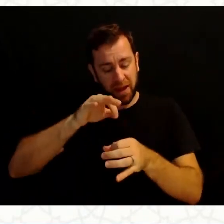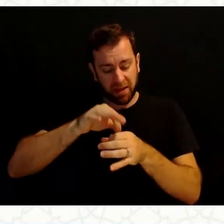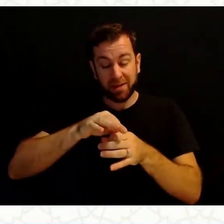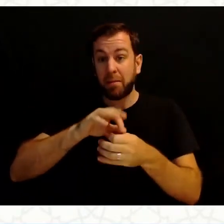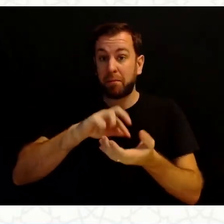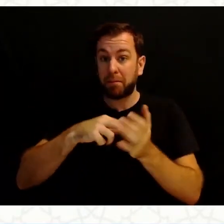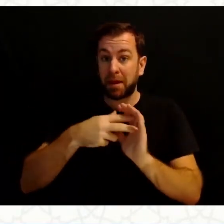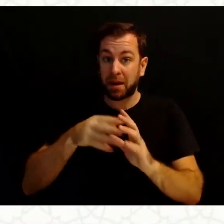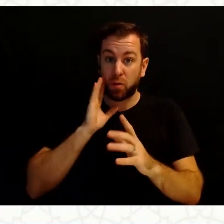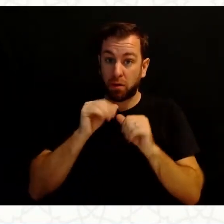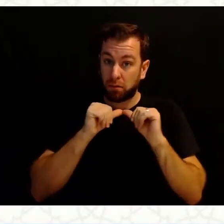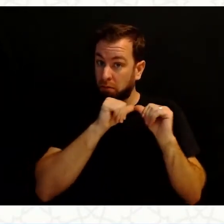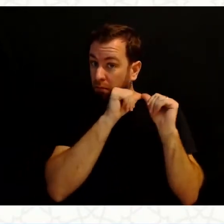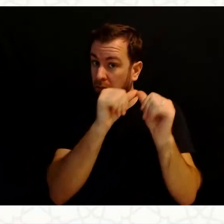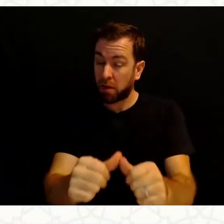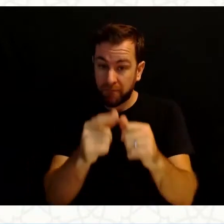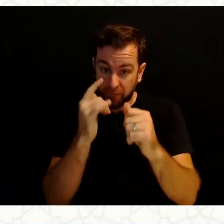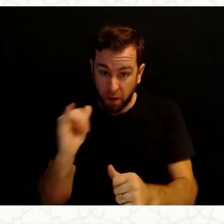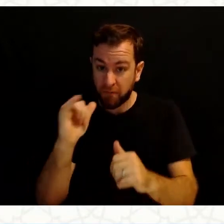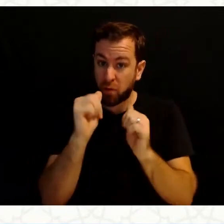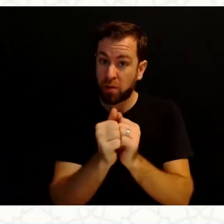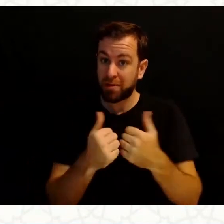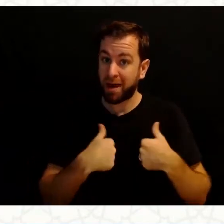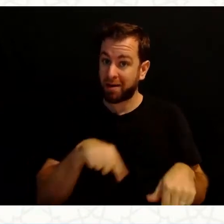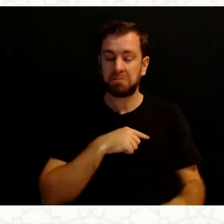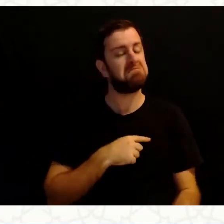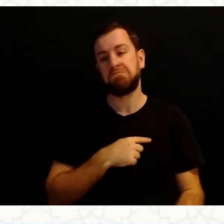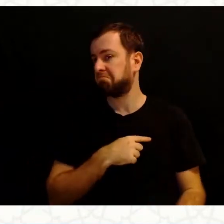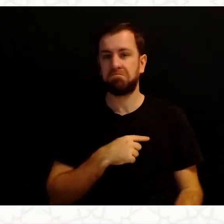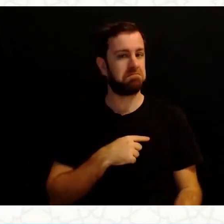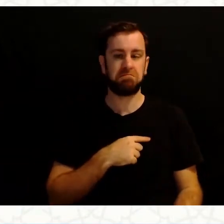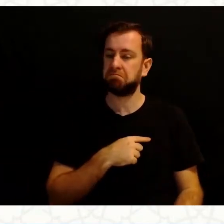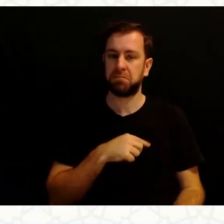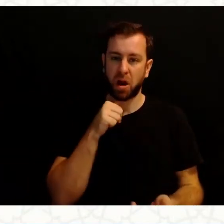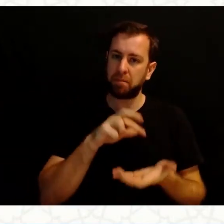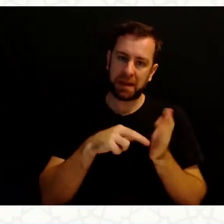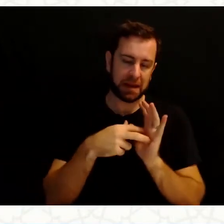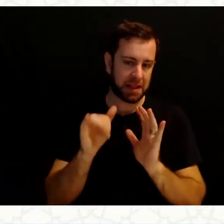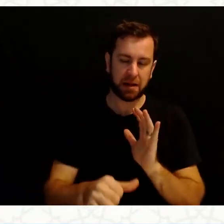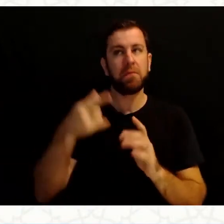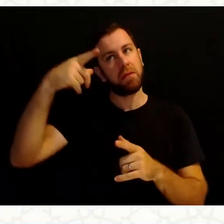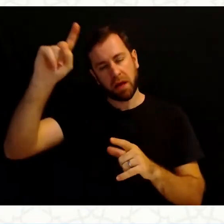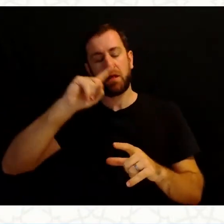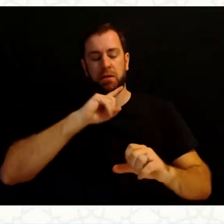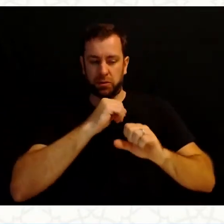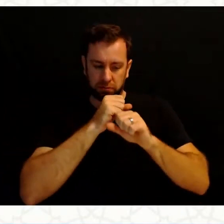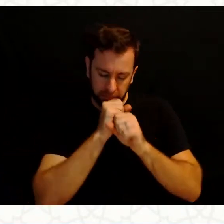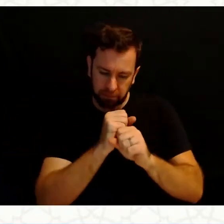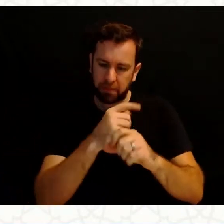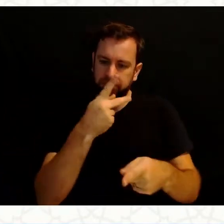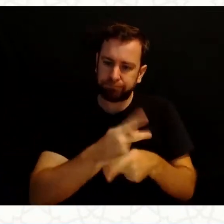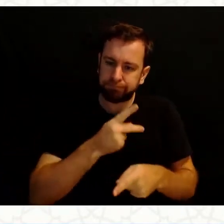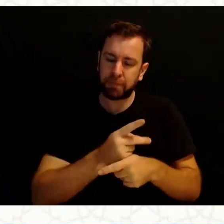remain with us. And may Allah subhanahu wa ta'ala preserve and protect Iman in our hearts and in our lives,